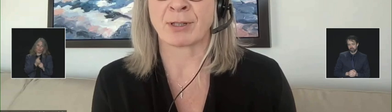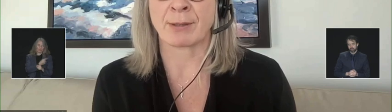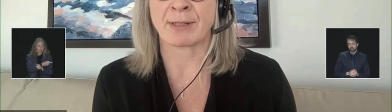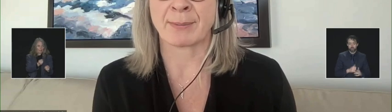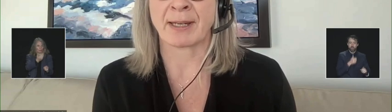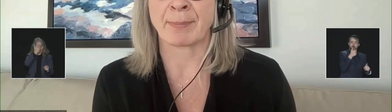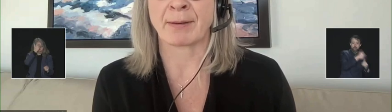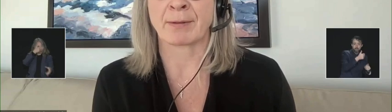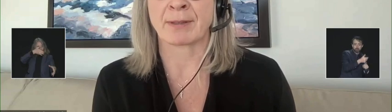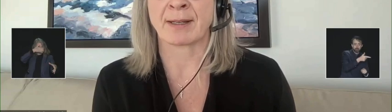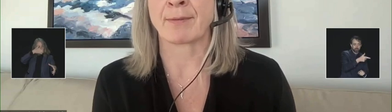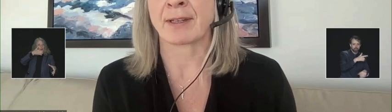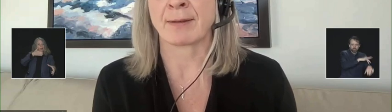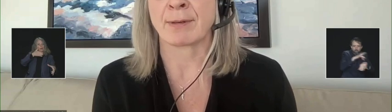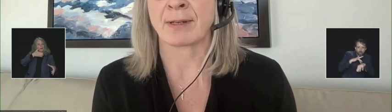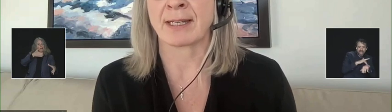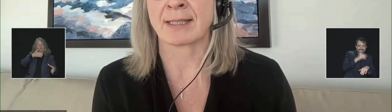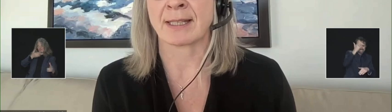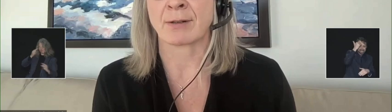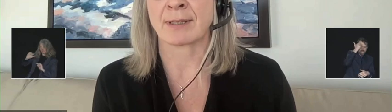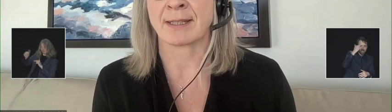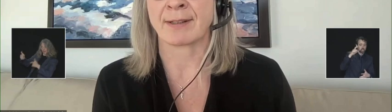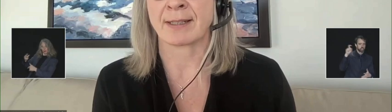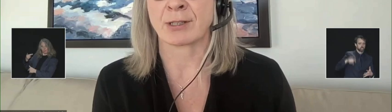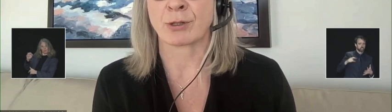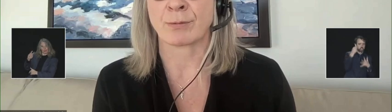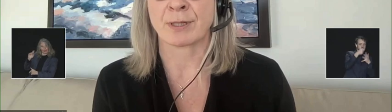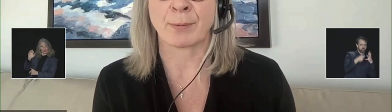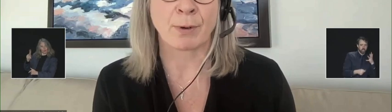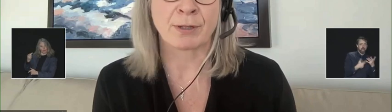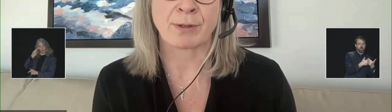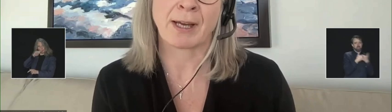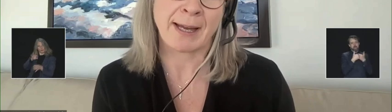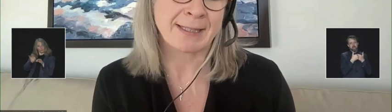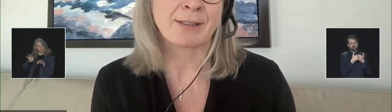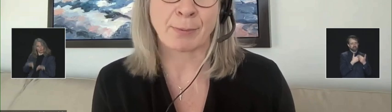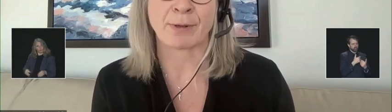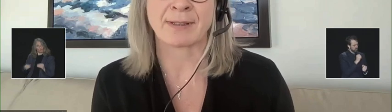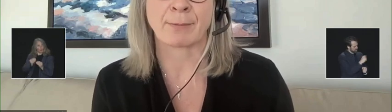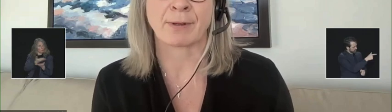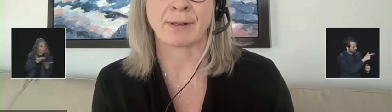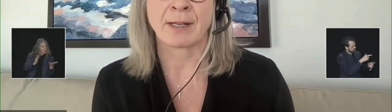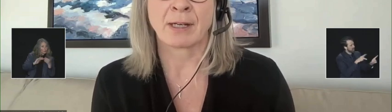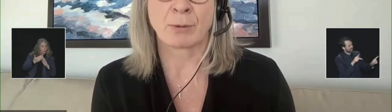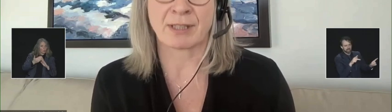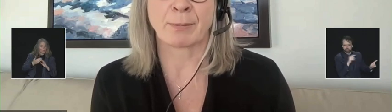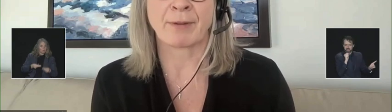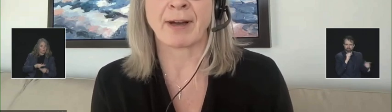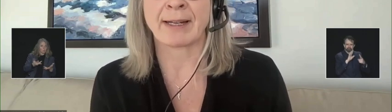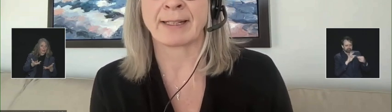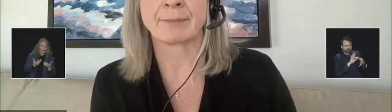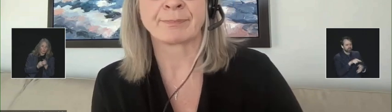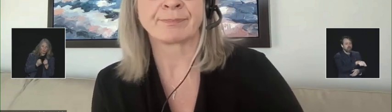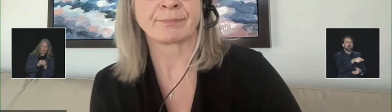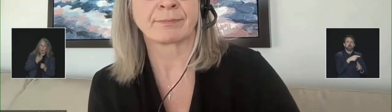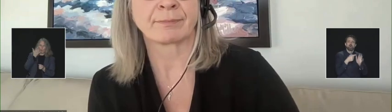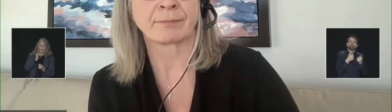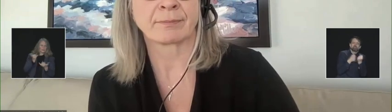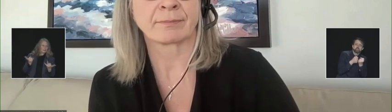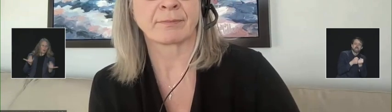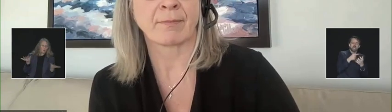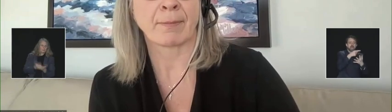maybe, Patrick, you can speak about some of the communities that are receiving additional supports or the kinds of supports that we're still providing.